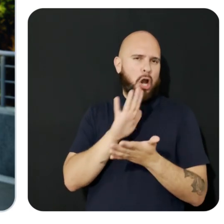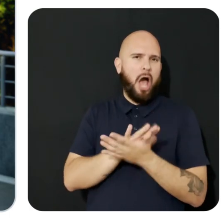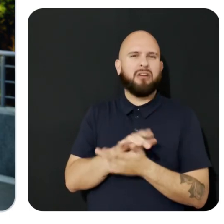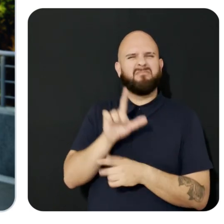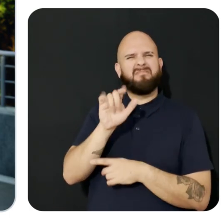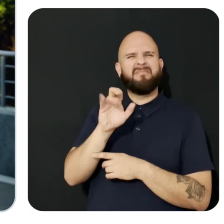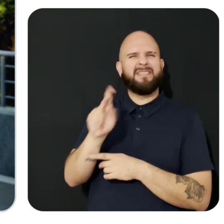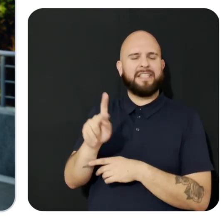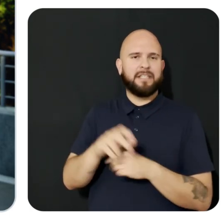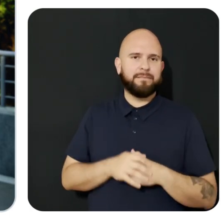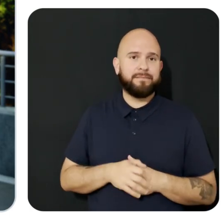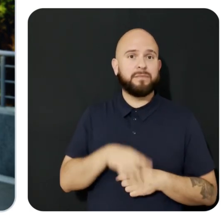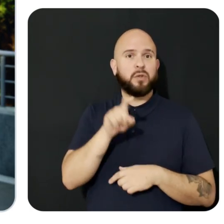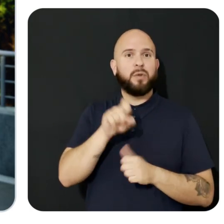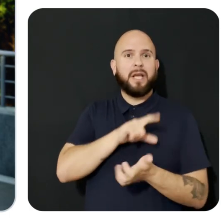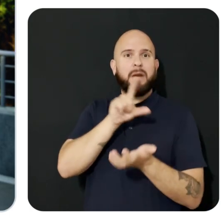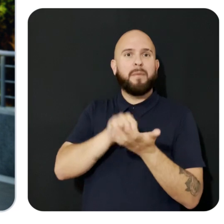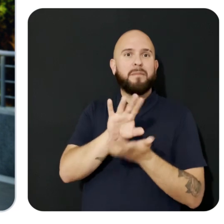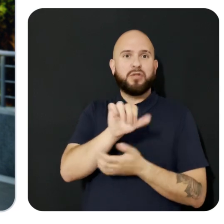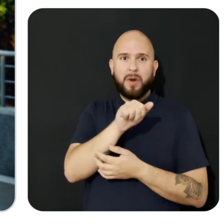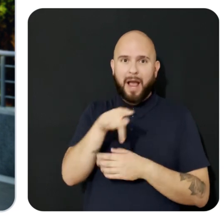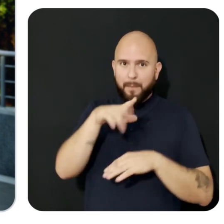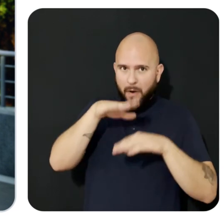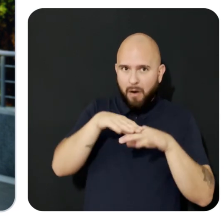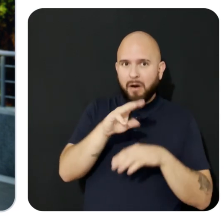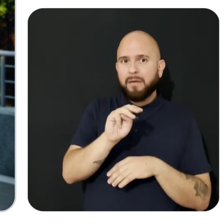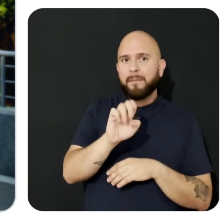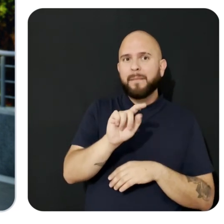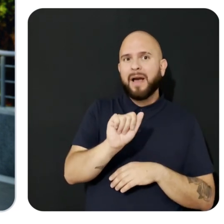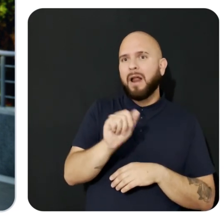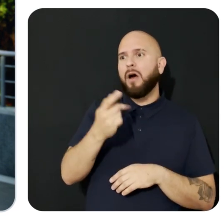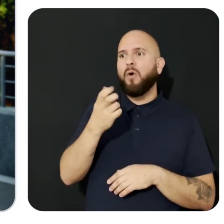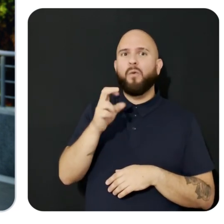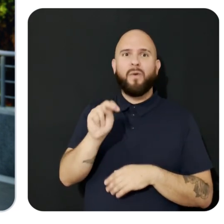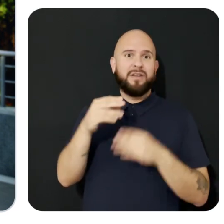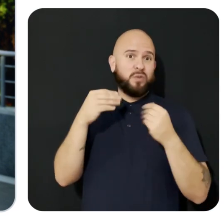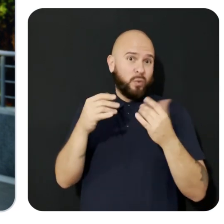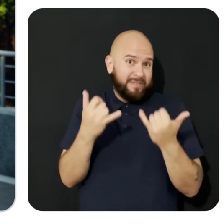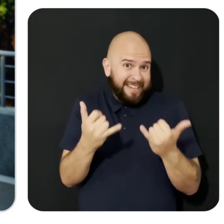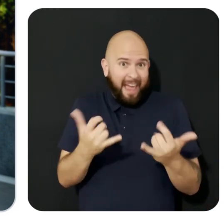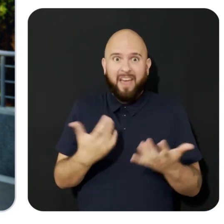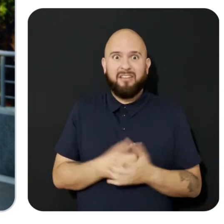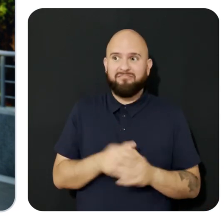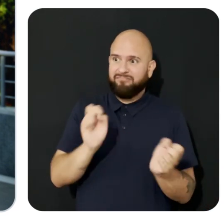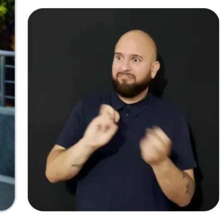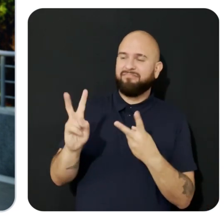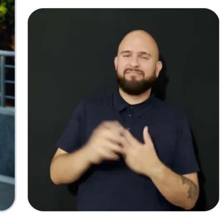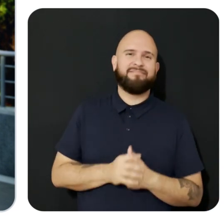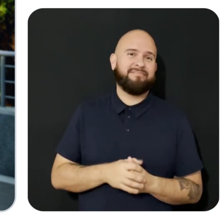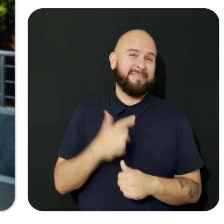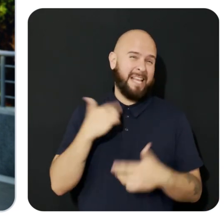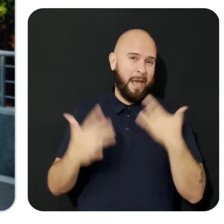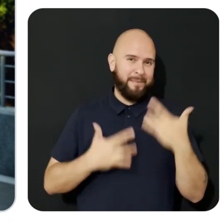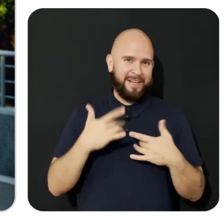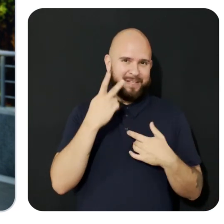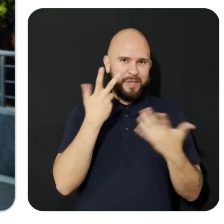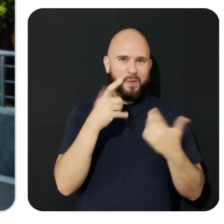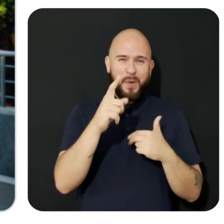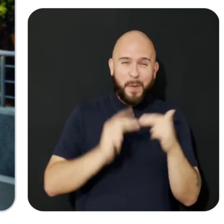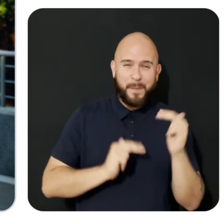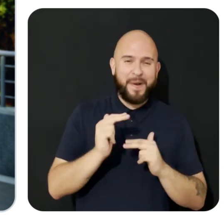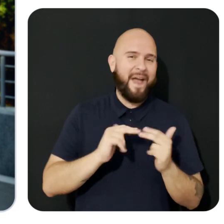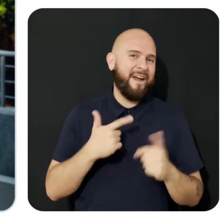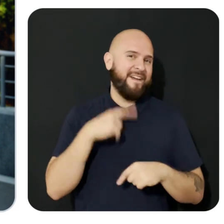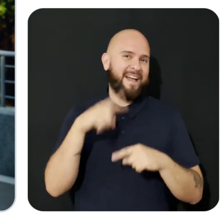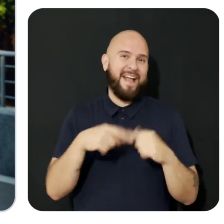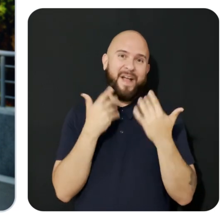publish your Meta Spatial SDK app on Meta Horizon Store today. I'm very excited to see what you all build, and I can't